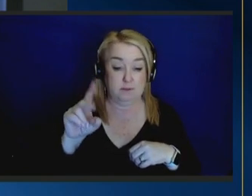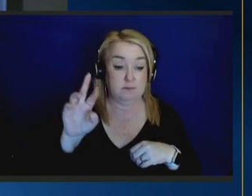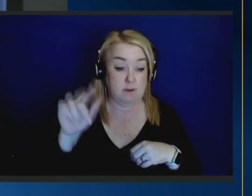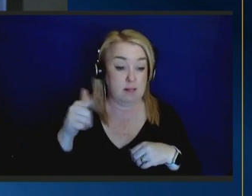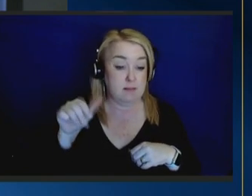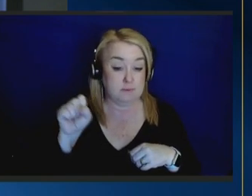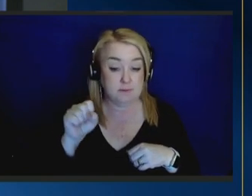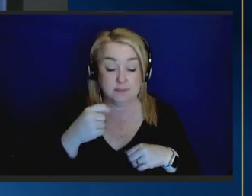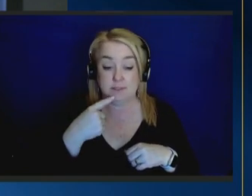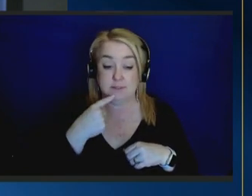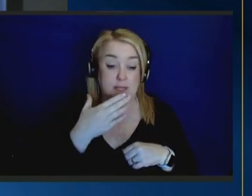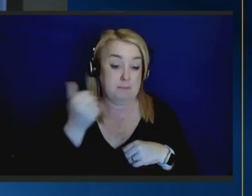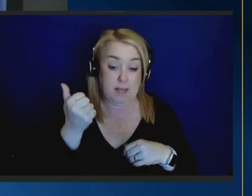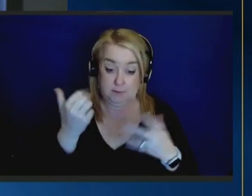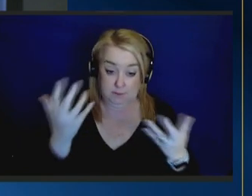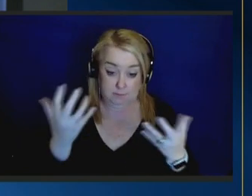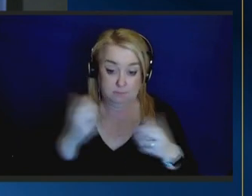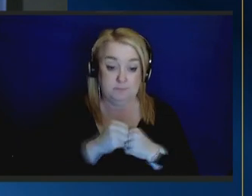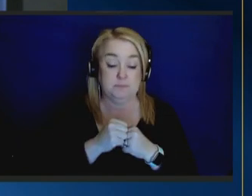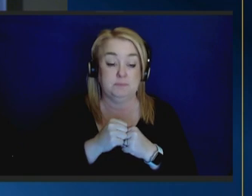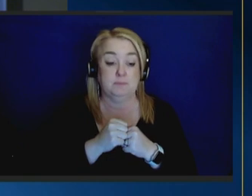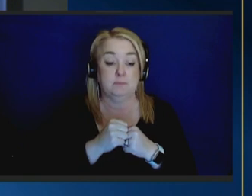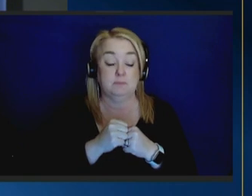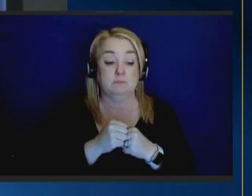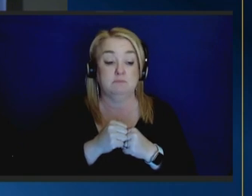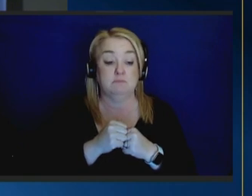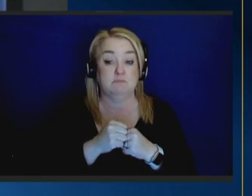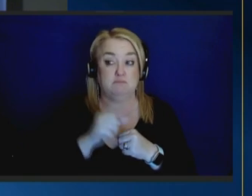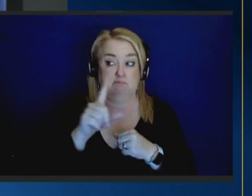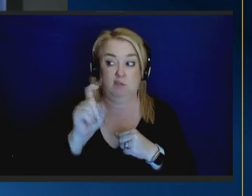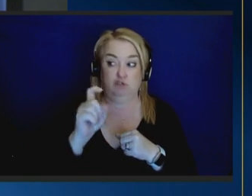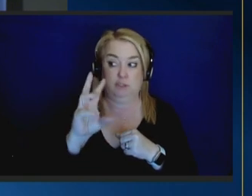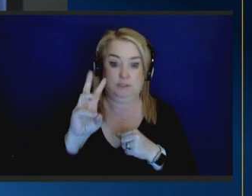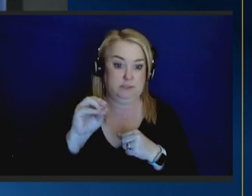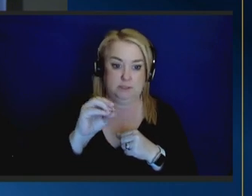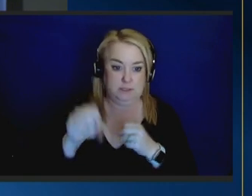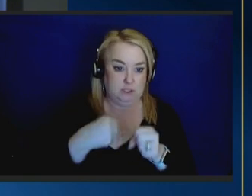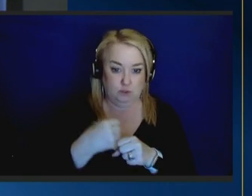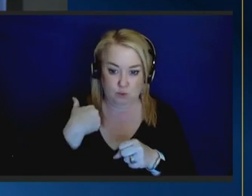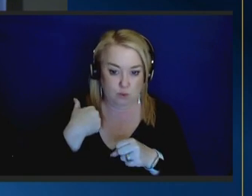at least in my book and he said it what 160 years ago